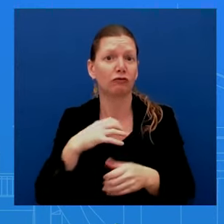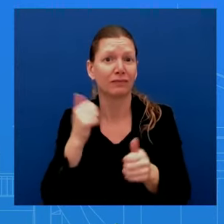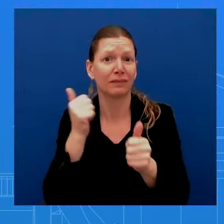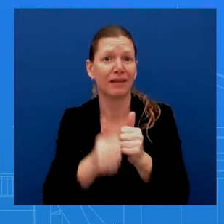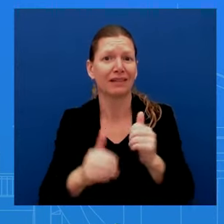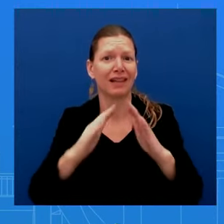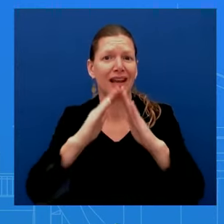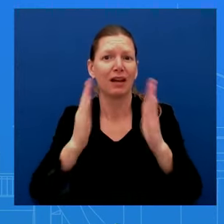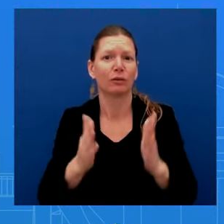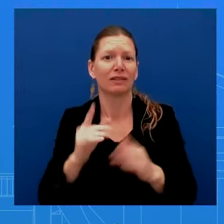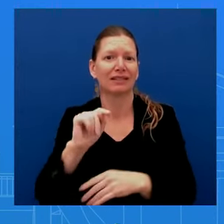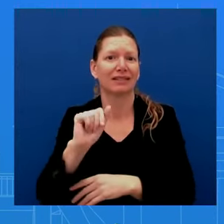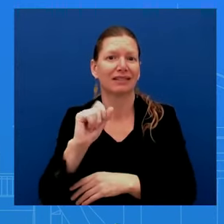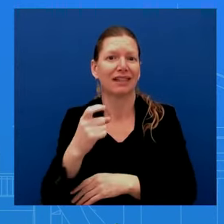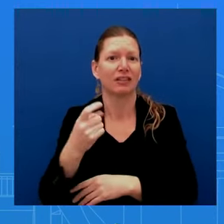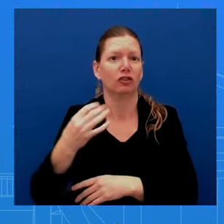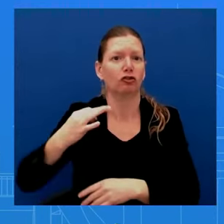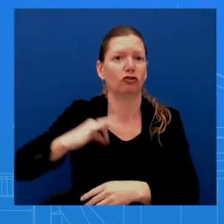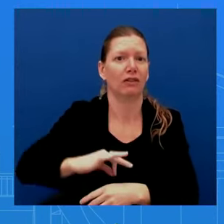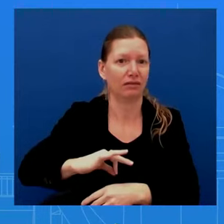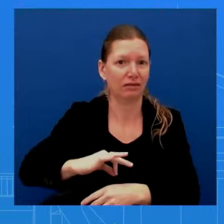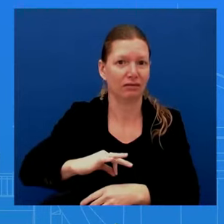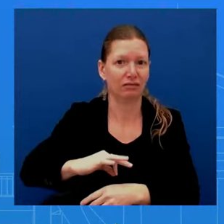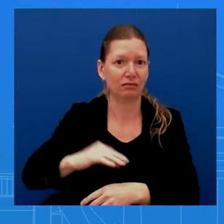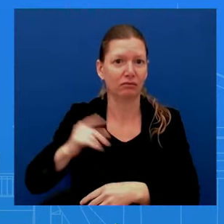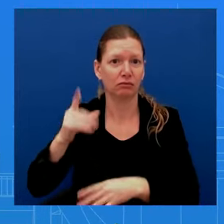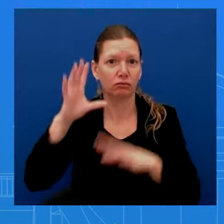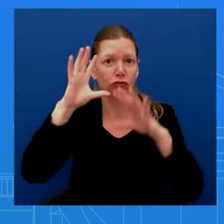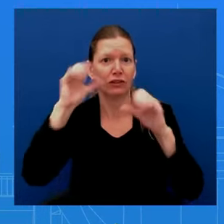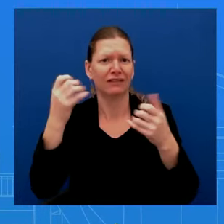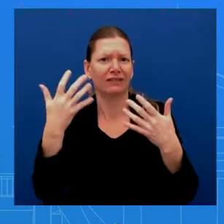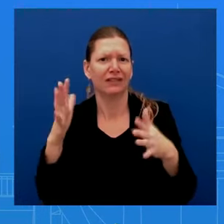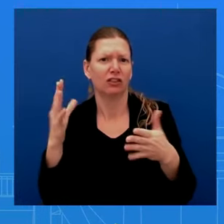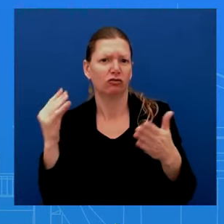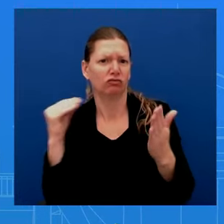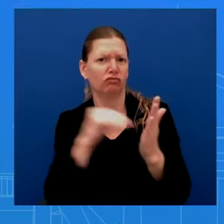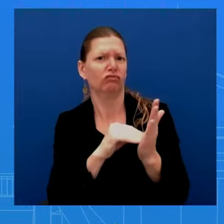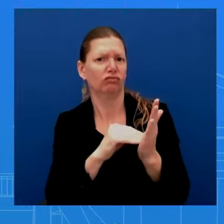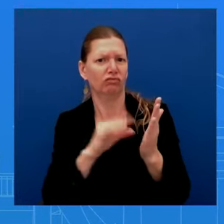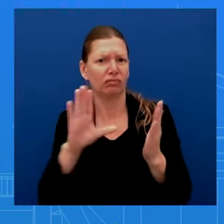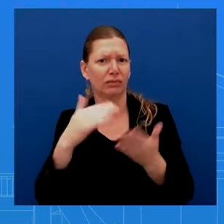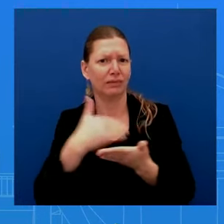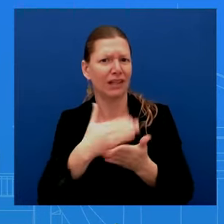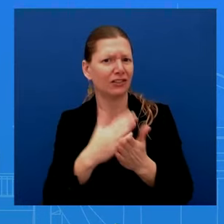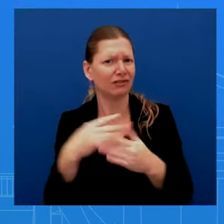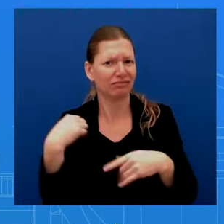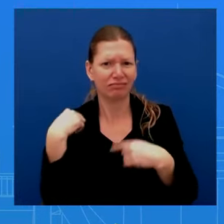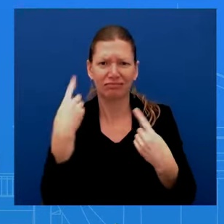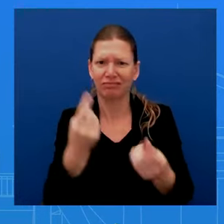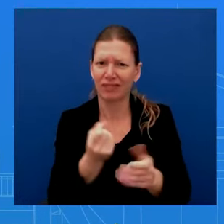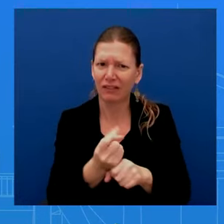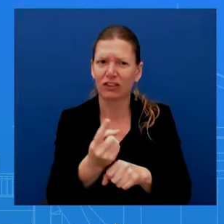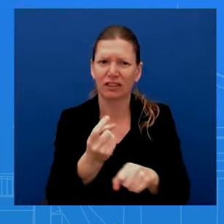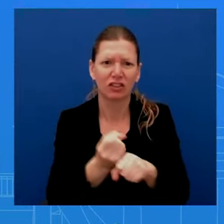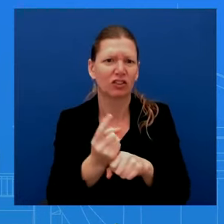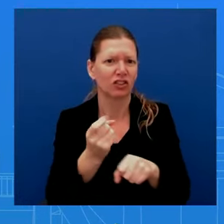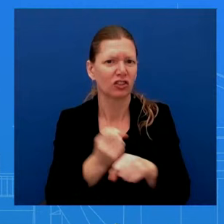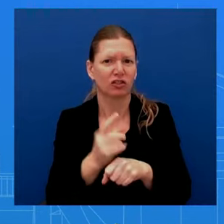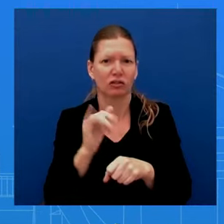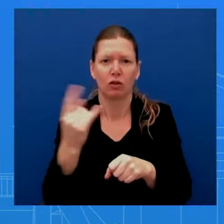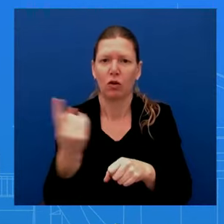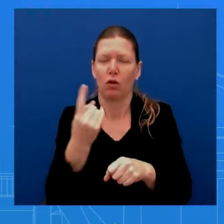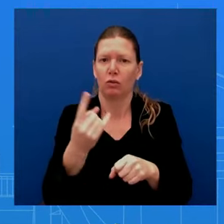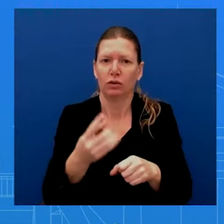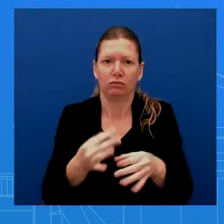year. Those have always been critical for increasing the supply of affordable rentals. We